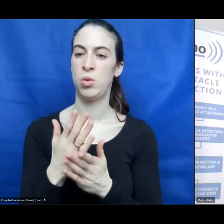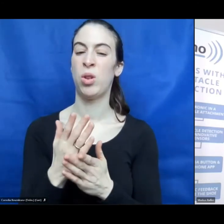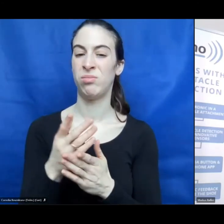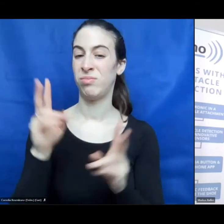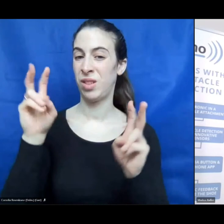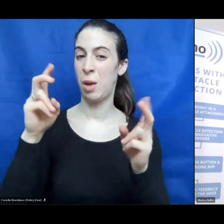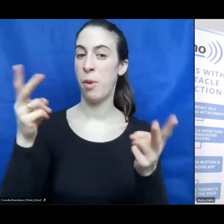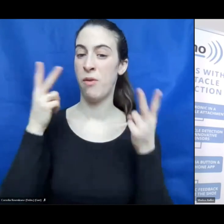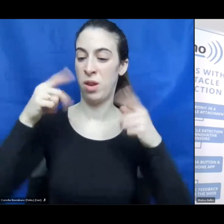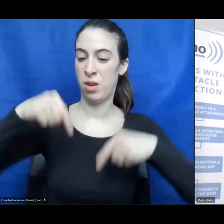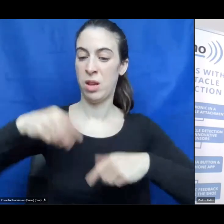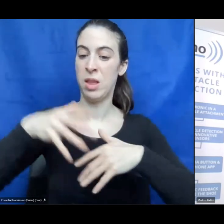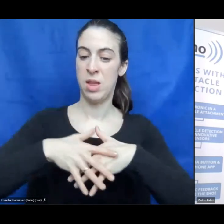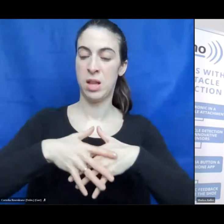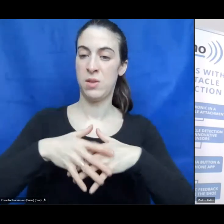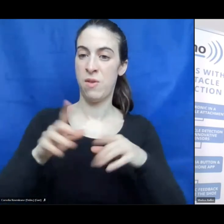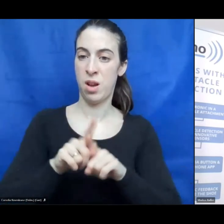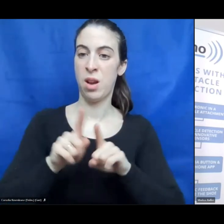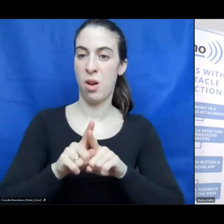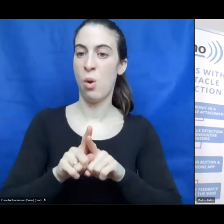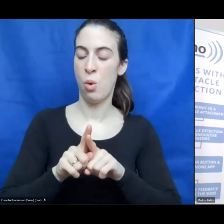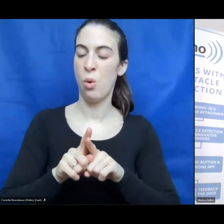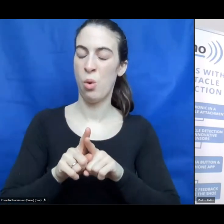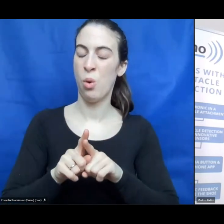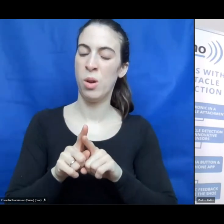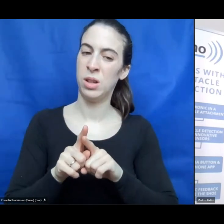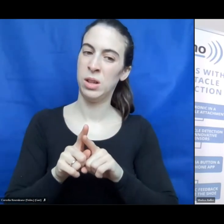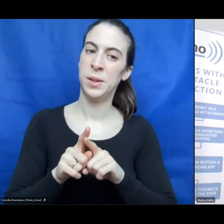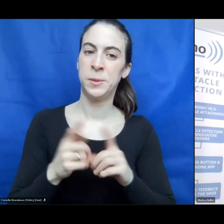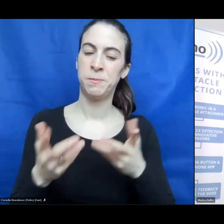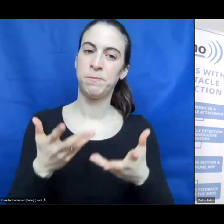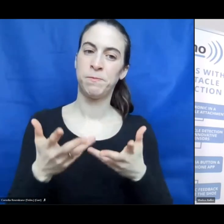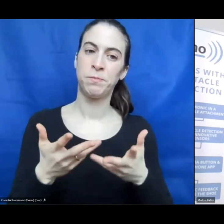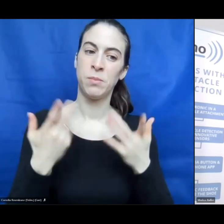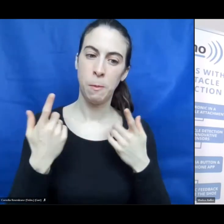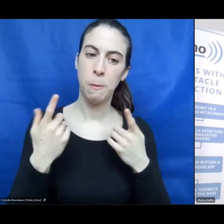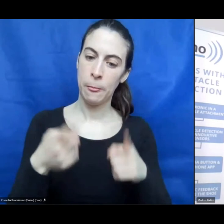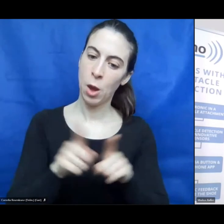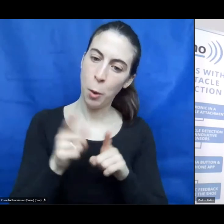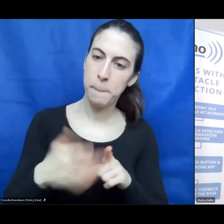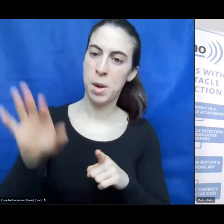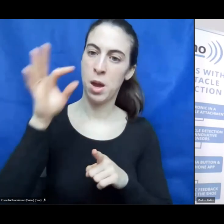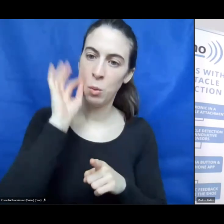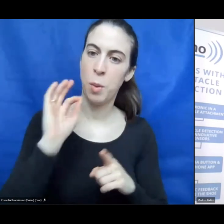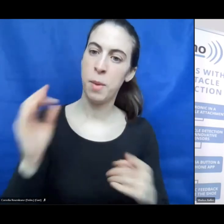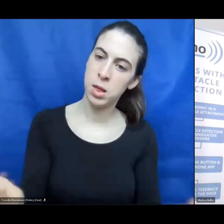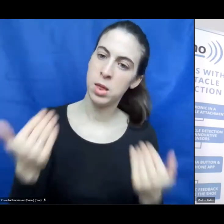in our network, to get more women into